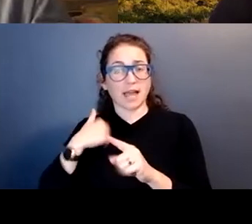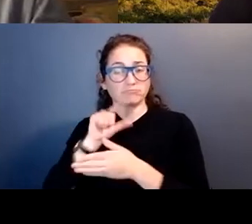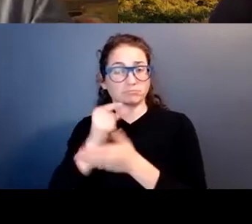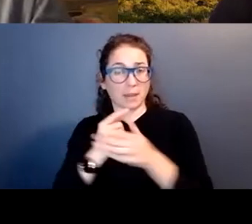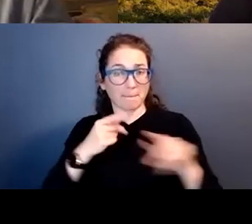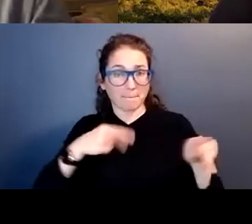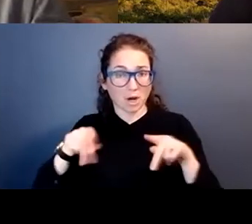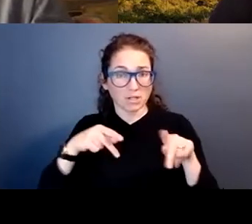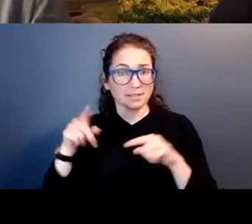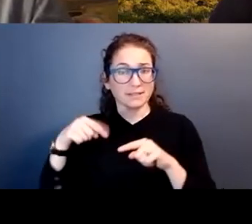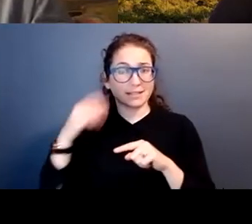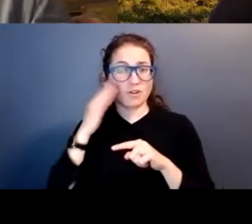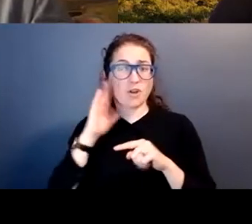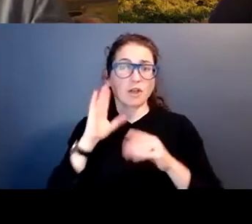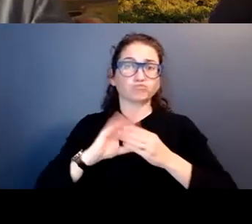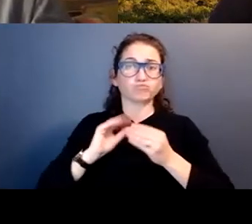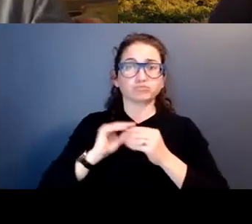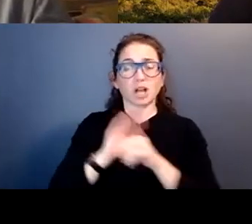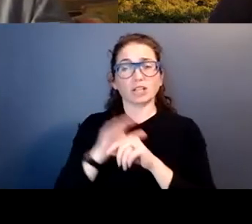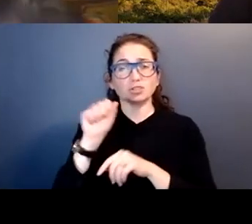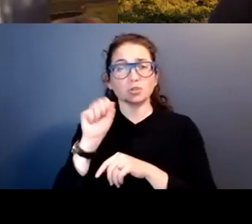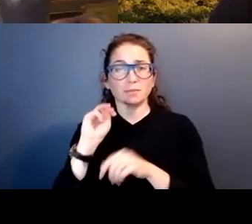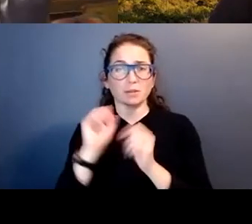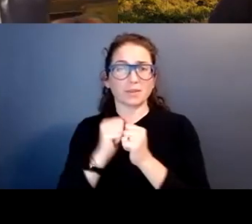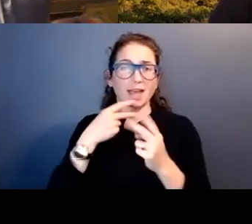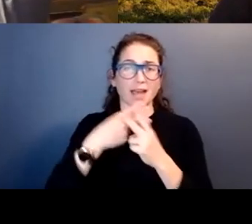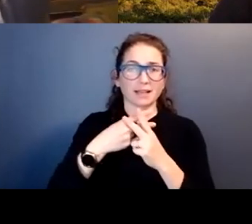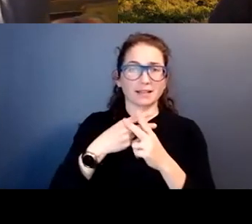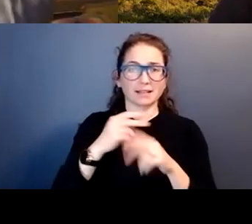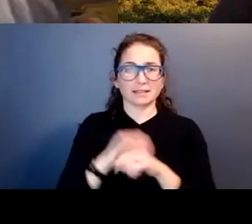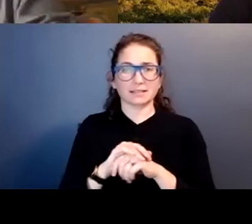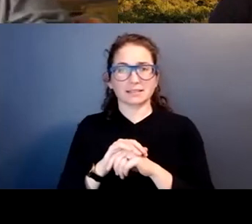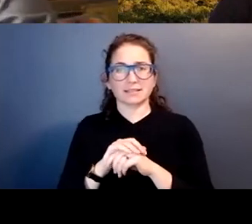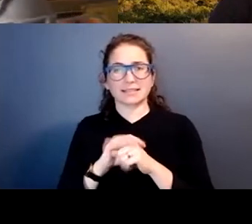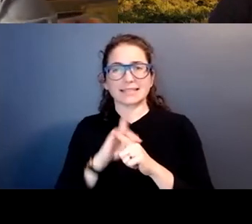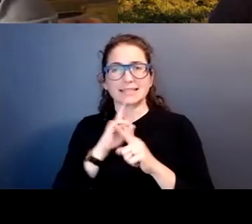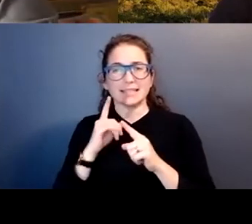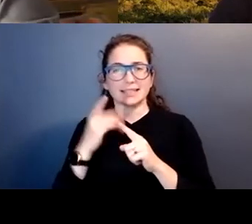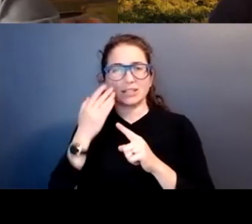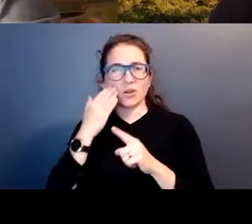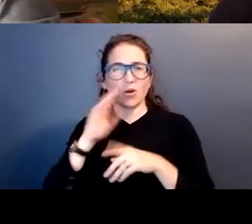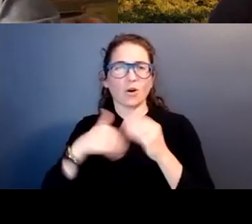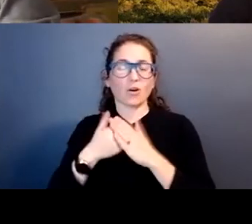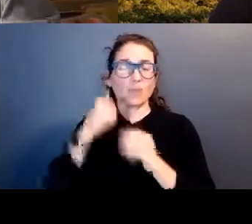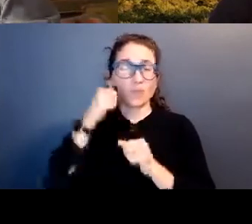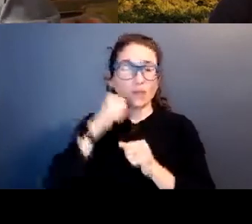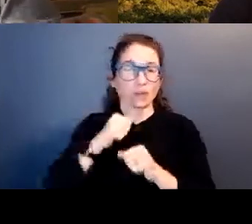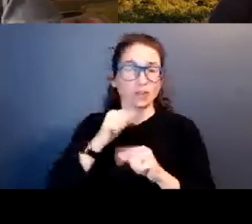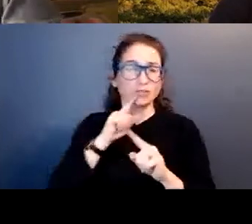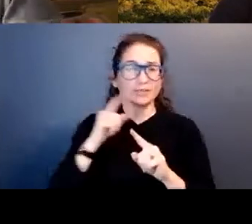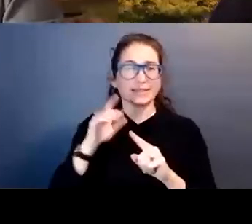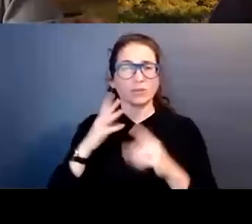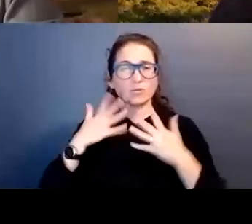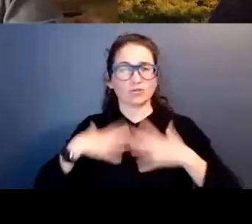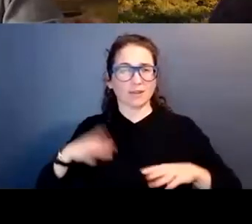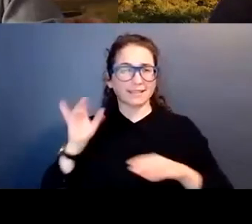and they put it all over social media with the hashtag Cowboys and Indians. And the girls were scantily clad, dressed as Indians. And